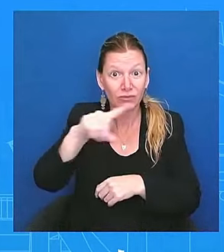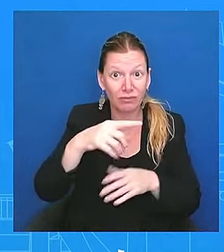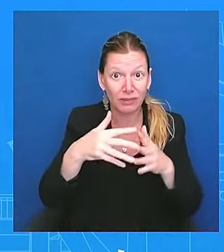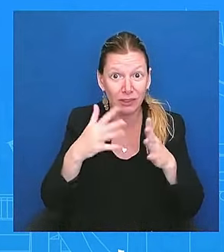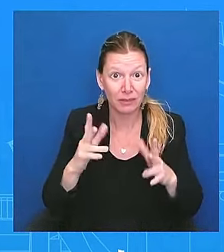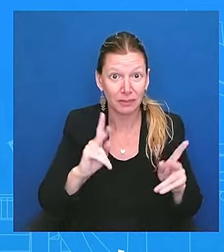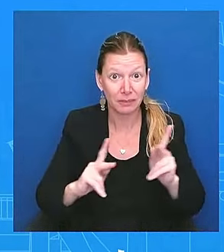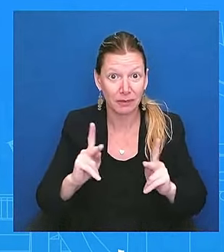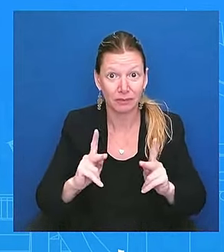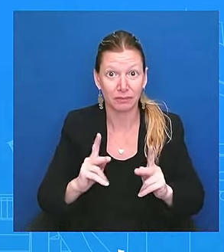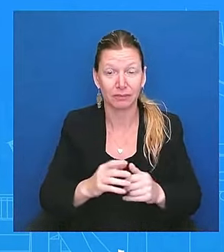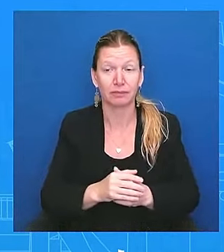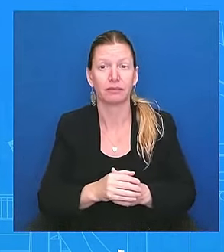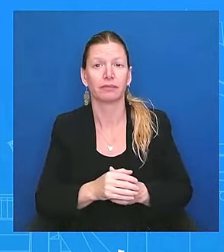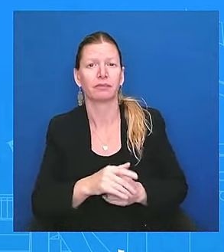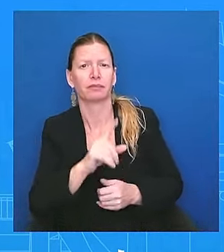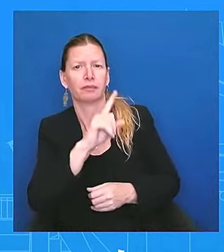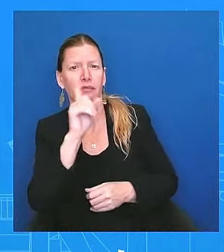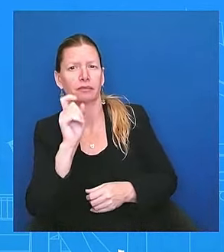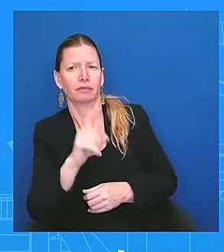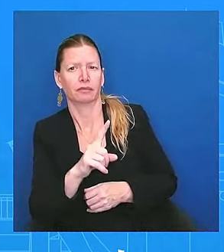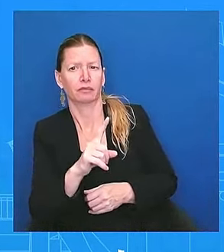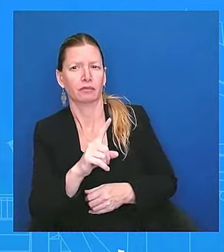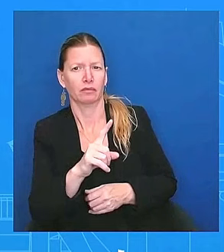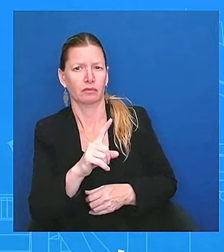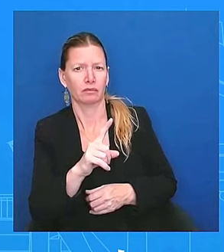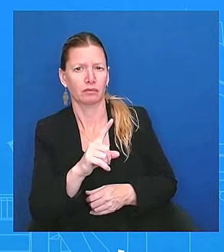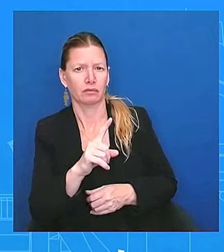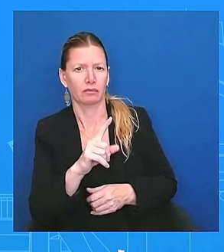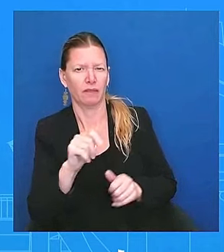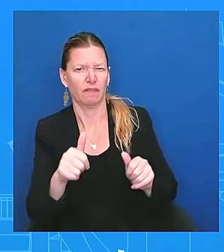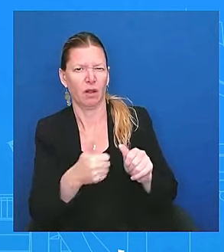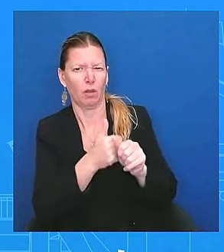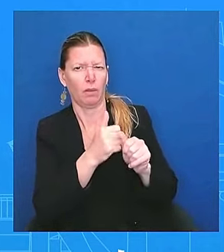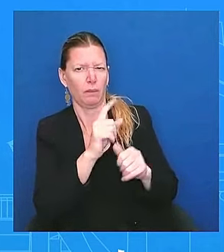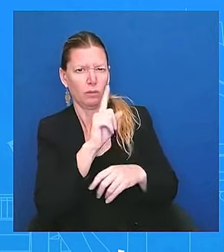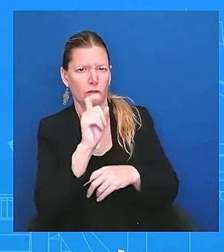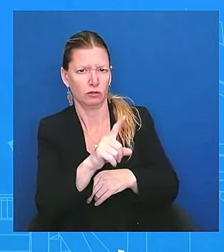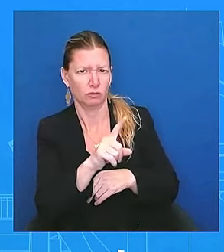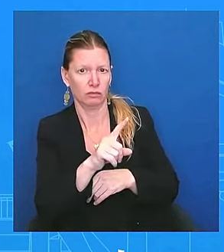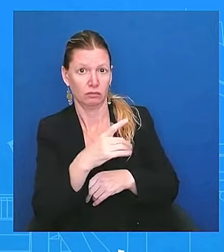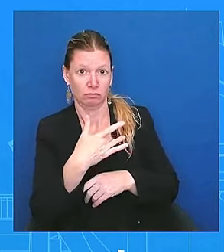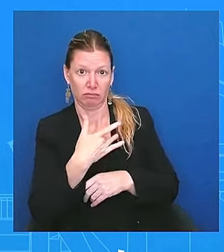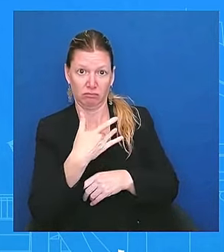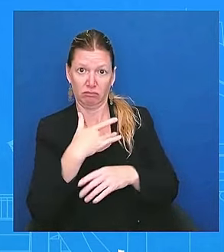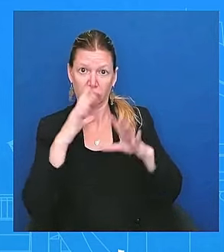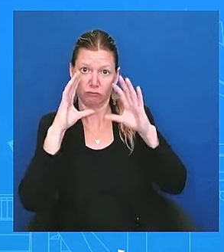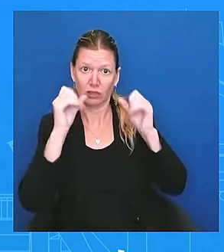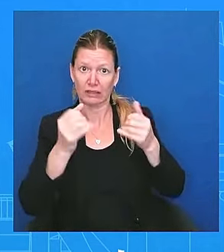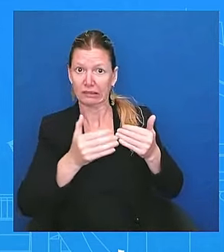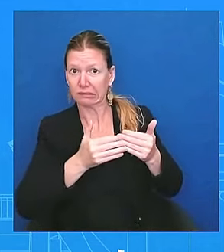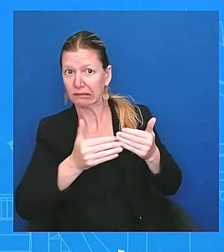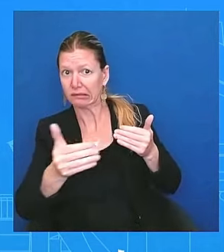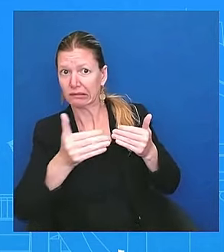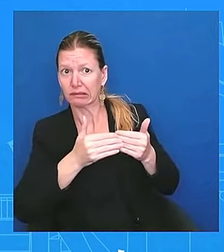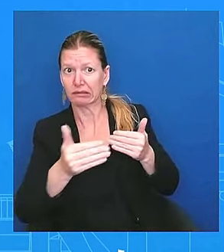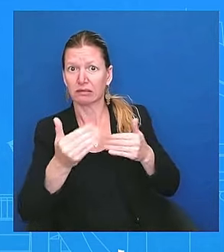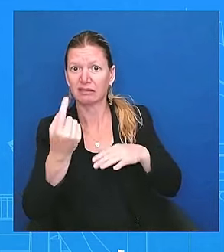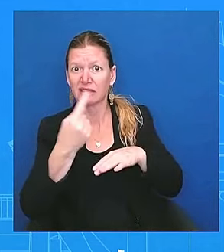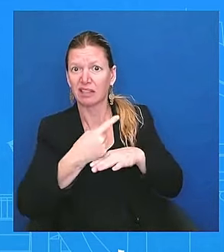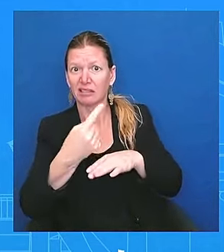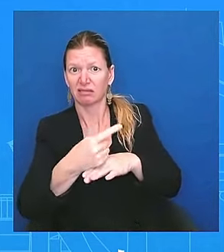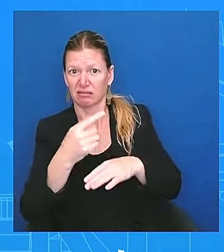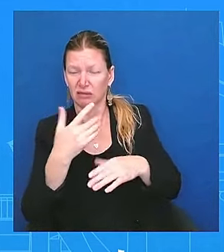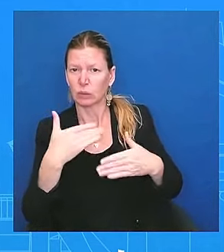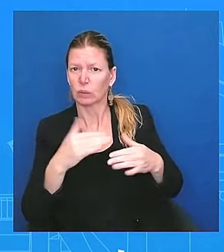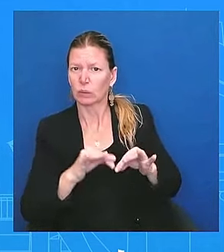feels like the coming days are very critical for him? As he, you you laid out all these events that he's going to be doing, are these, are these